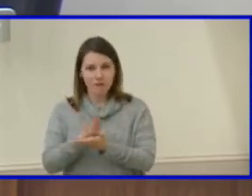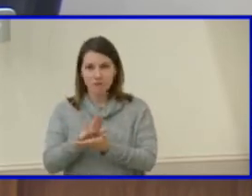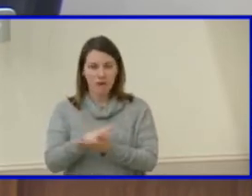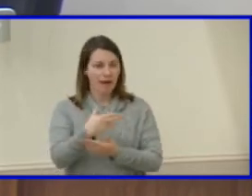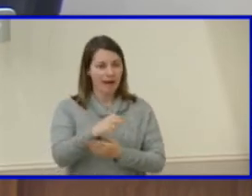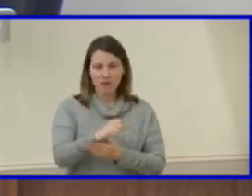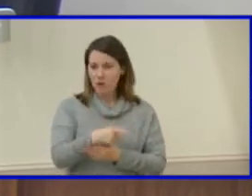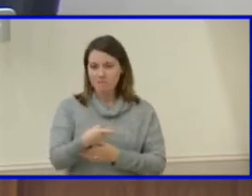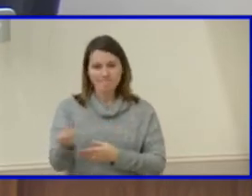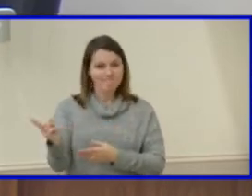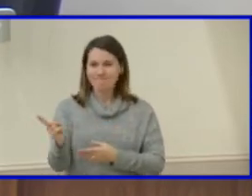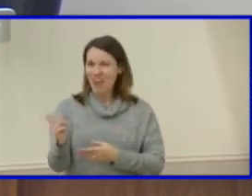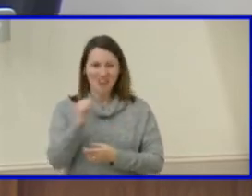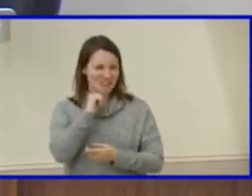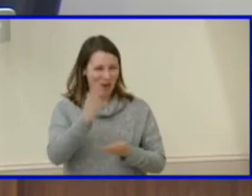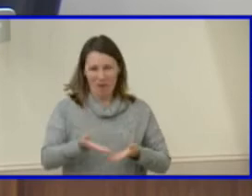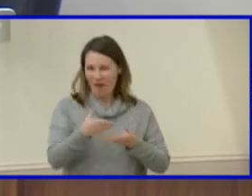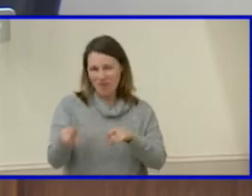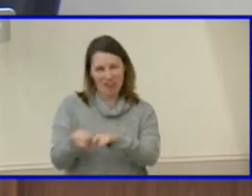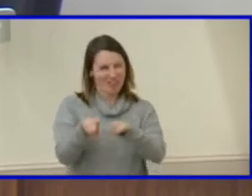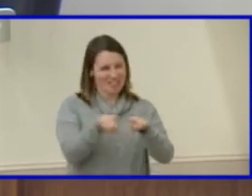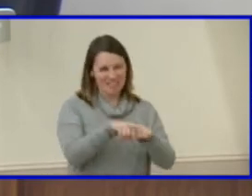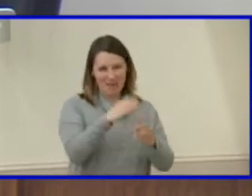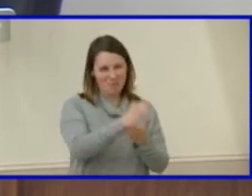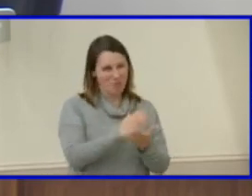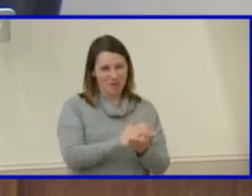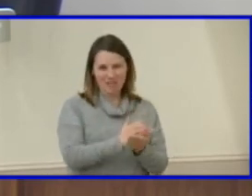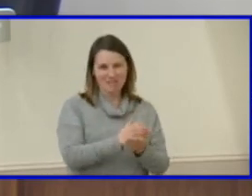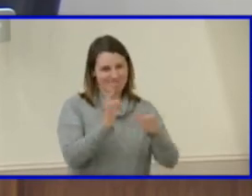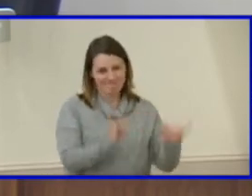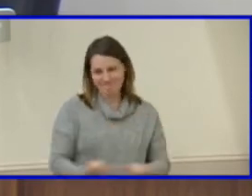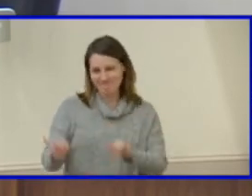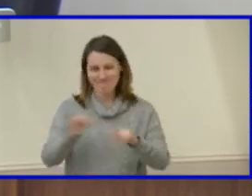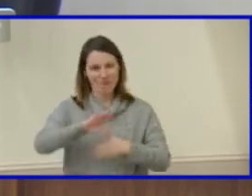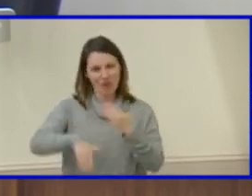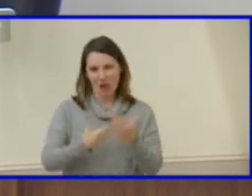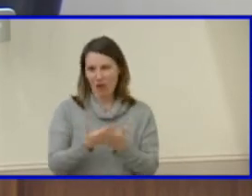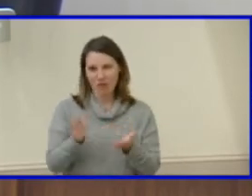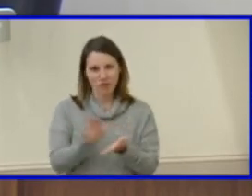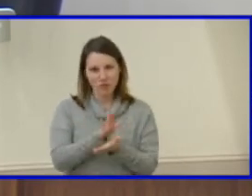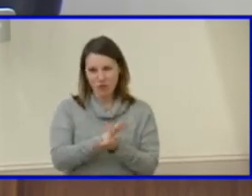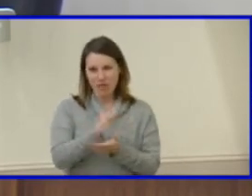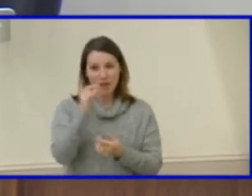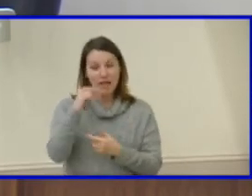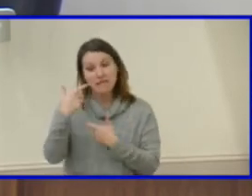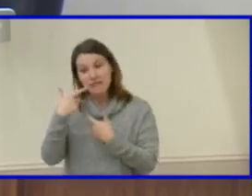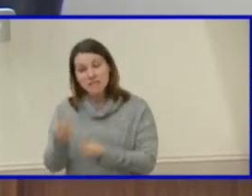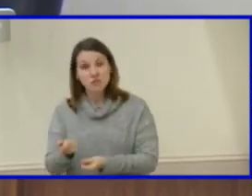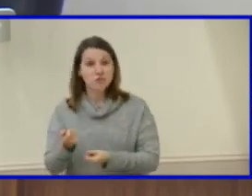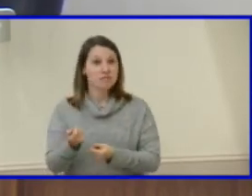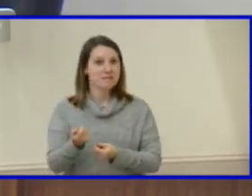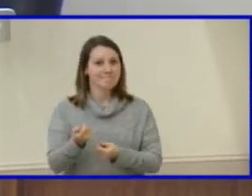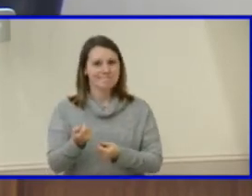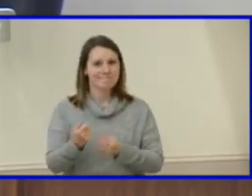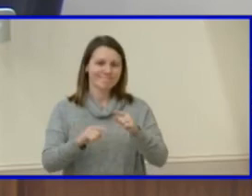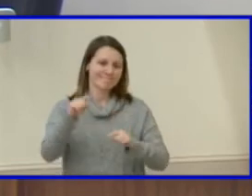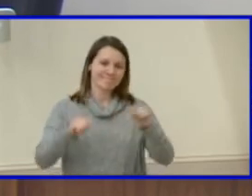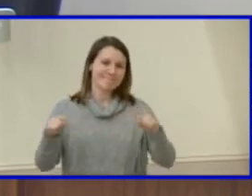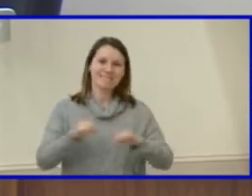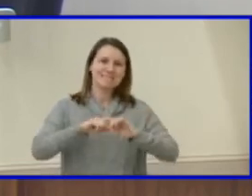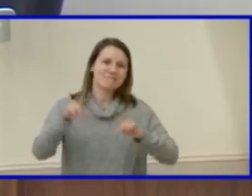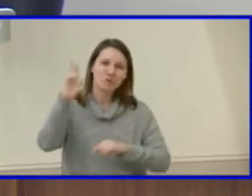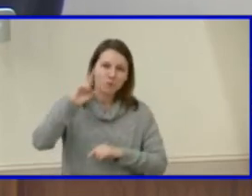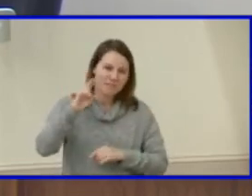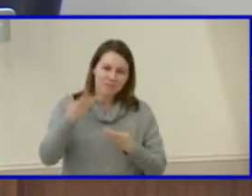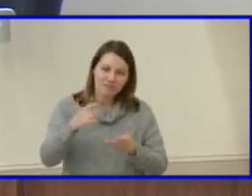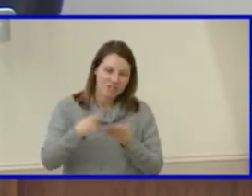do not offer the same rigorous courses at all of our schools because of the, uh, interest, because of, you know, all the factors that we talked about. But talk